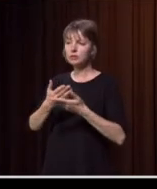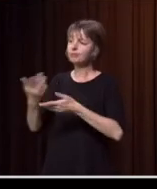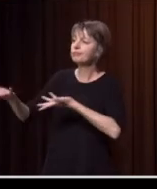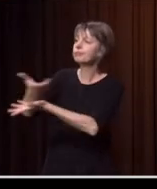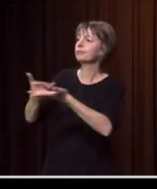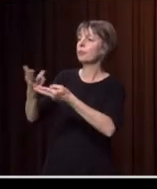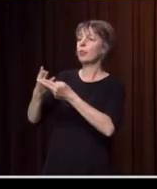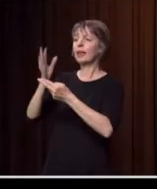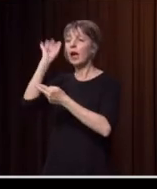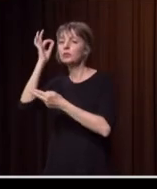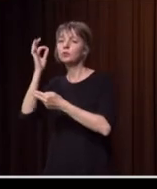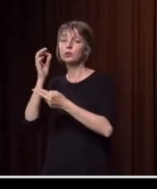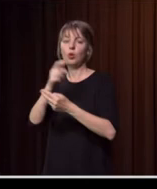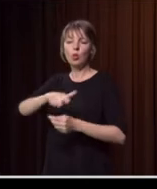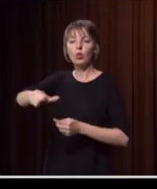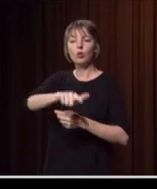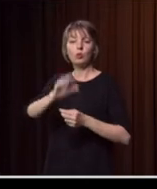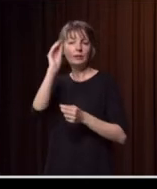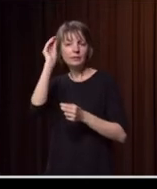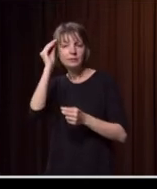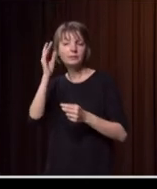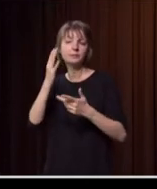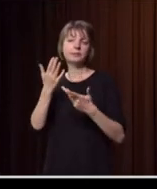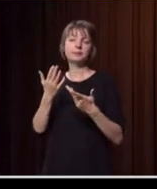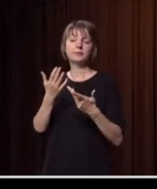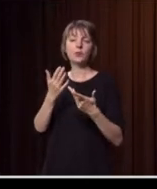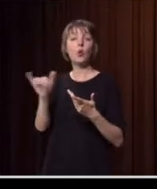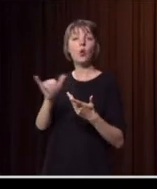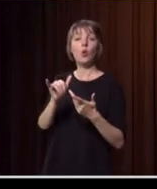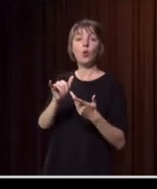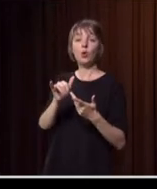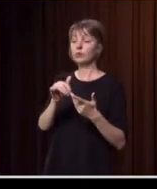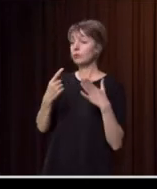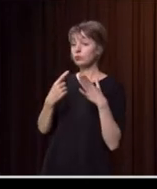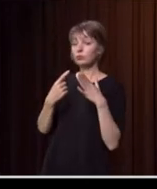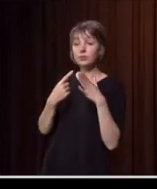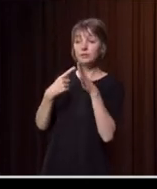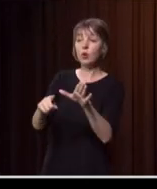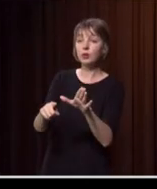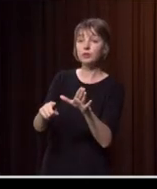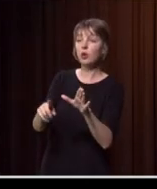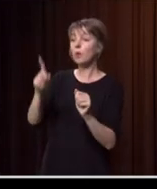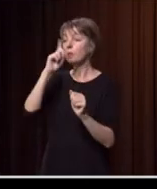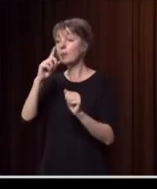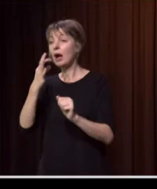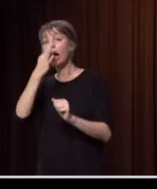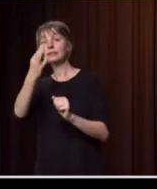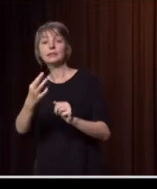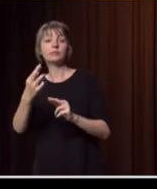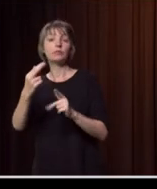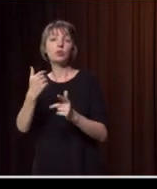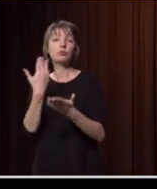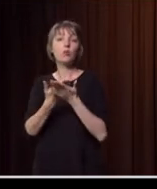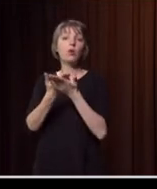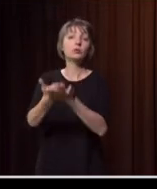through local committees or indeed in direct response to call for proposals and priorities from communities